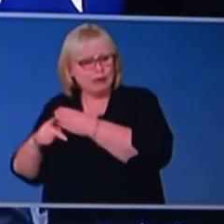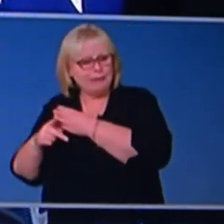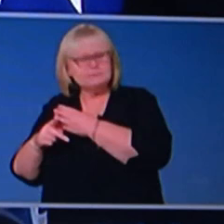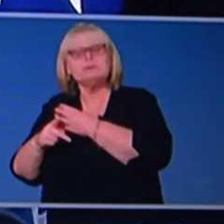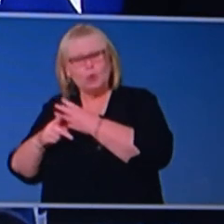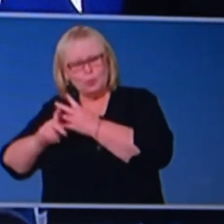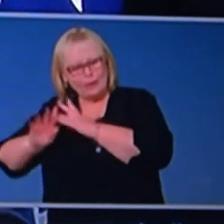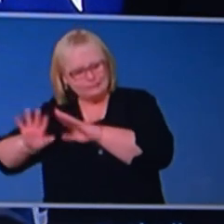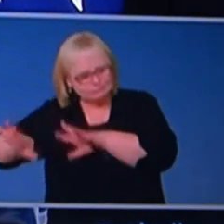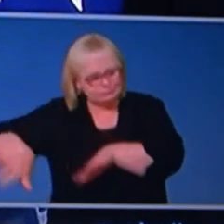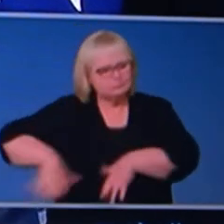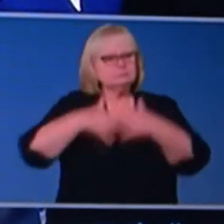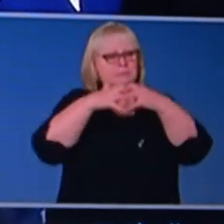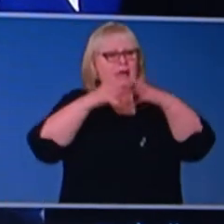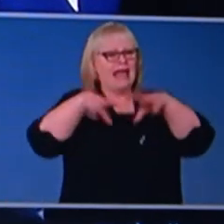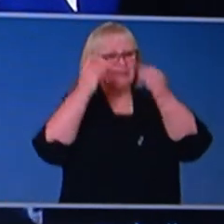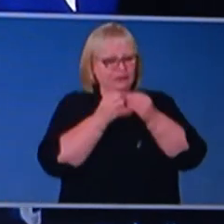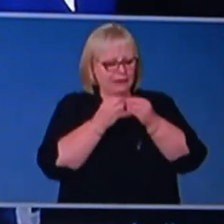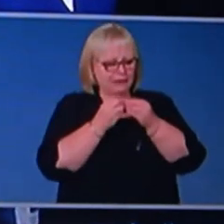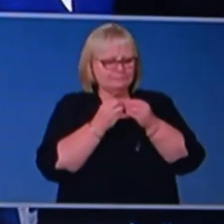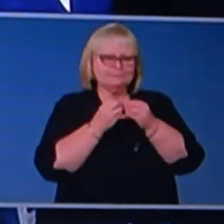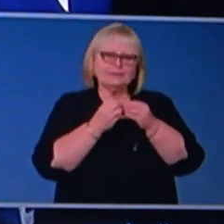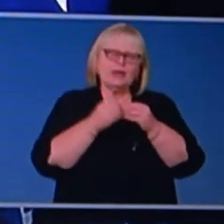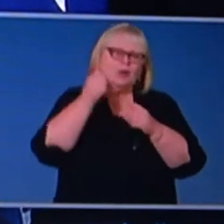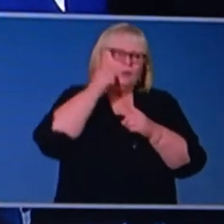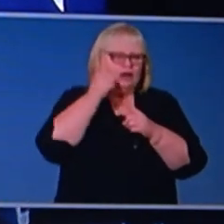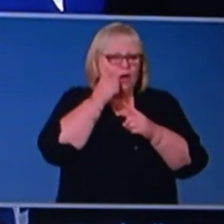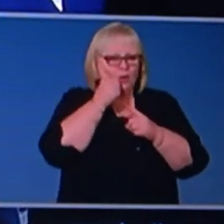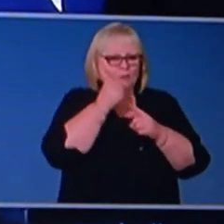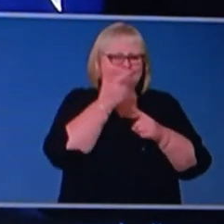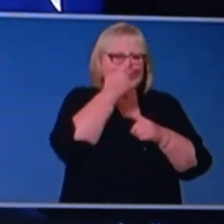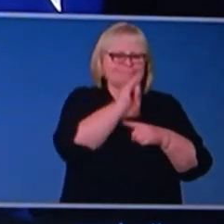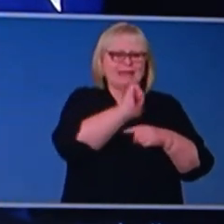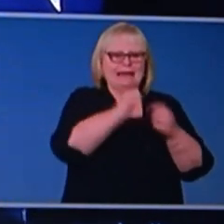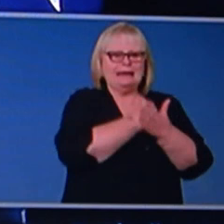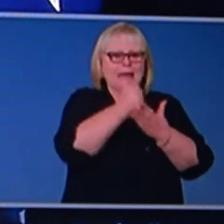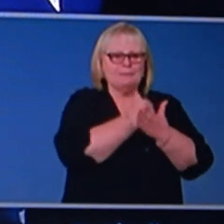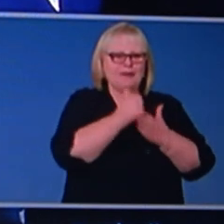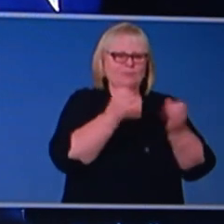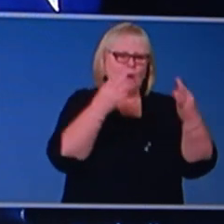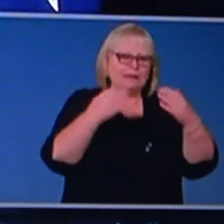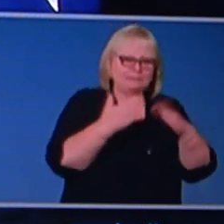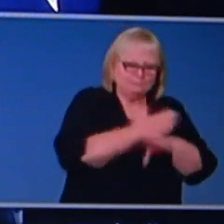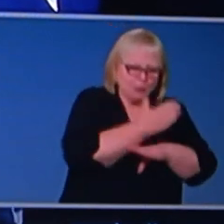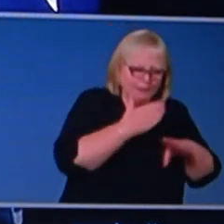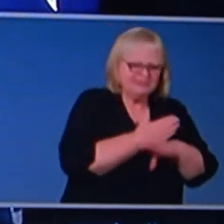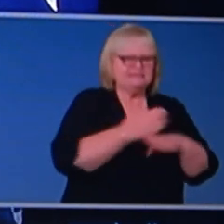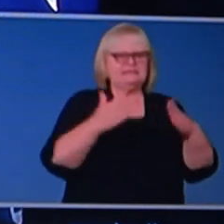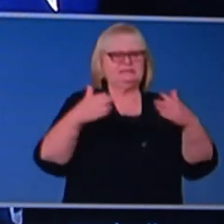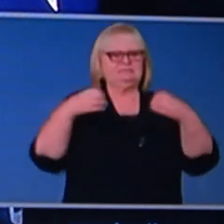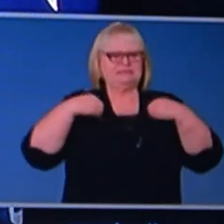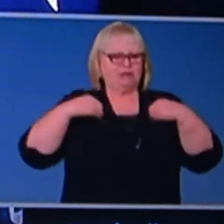rather concerning numbers, whether it be on unemployment or business closers or others, have been presented.